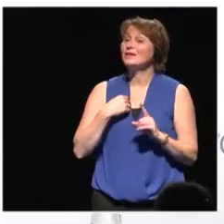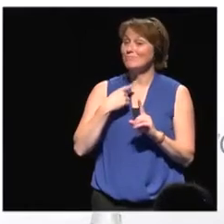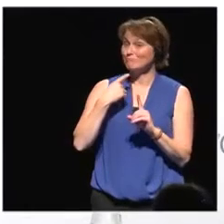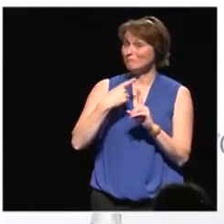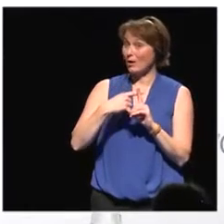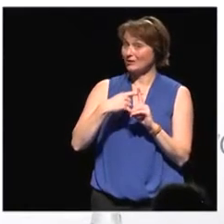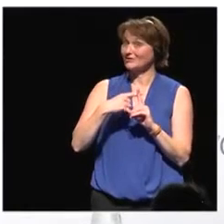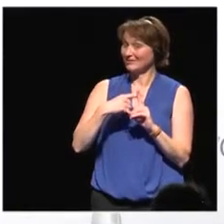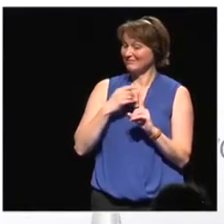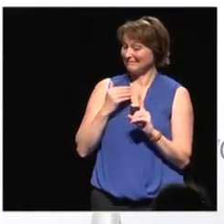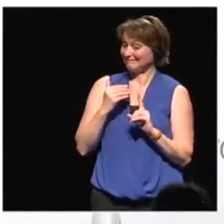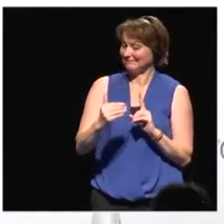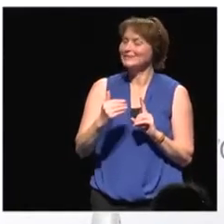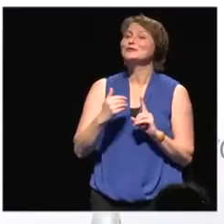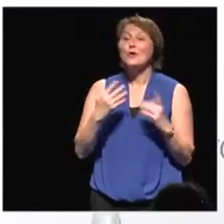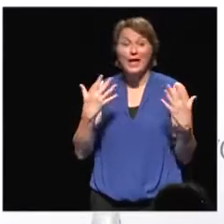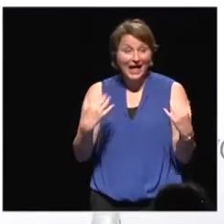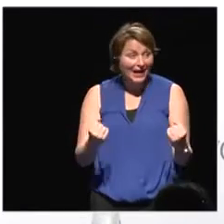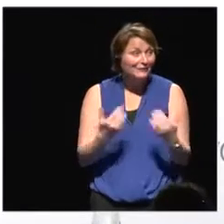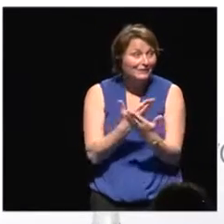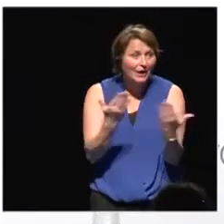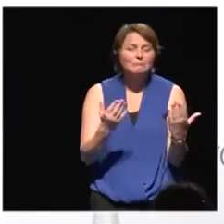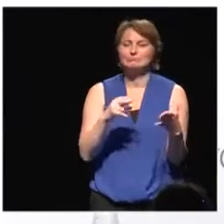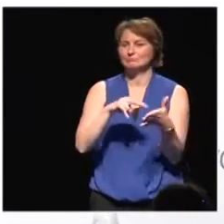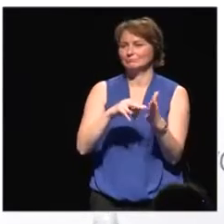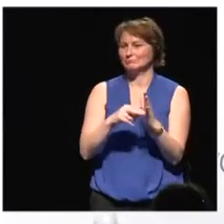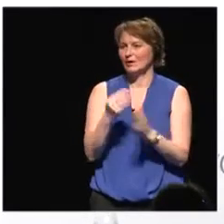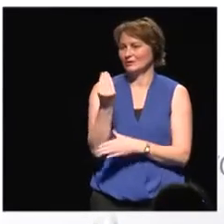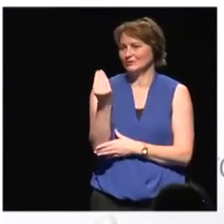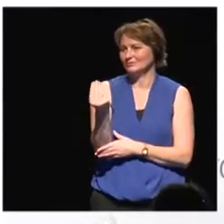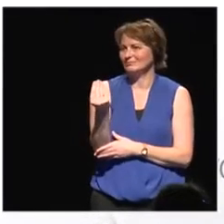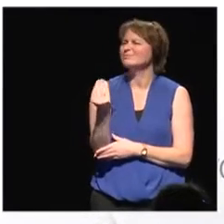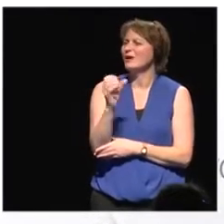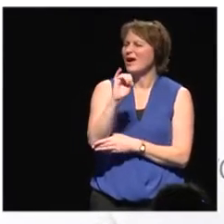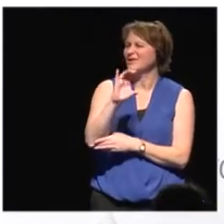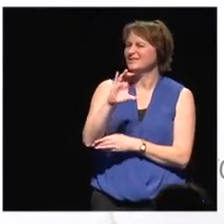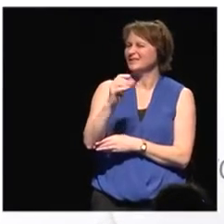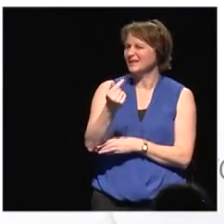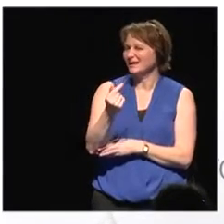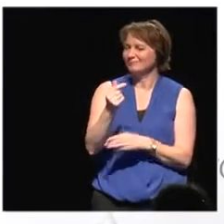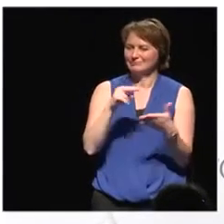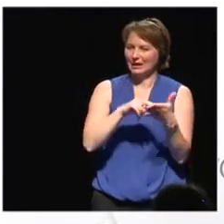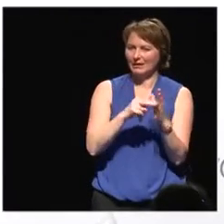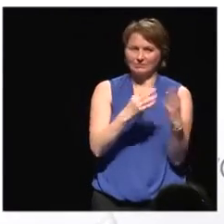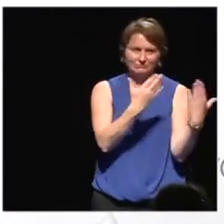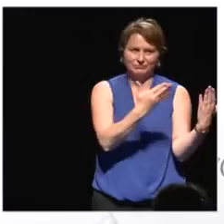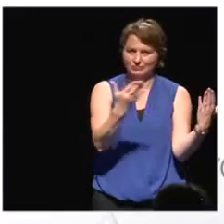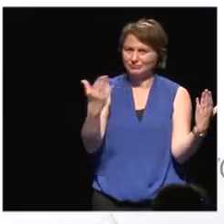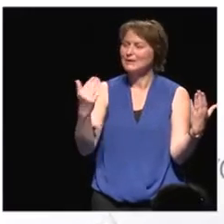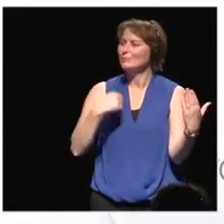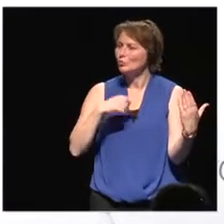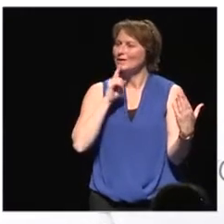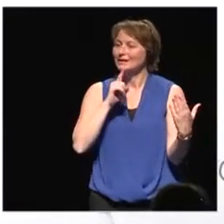because we have technology on our side. And I'm talking about ICT technology and virtual reality.